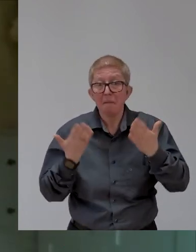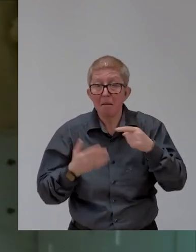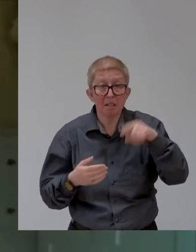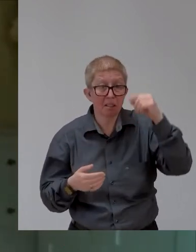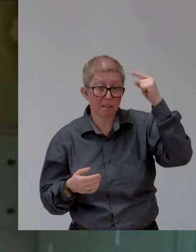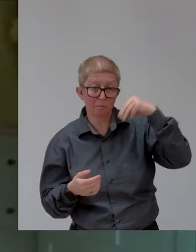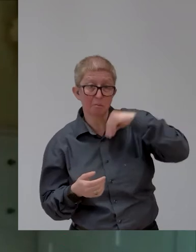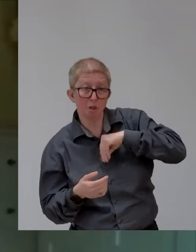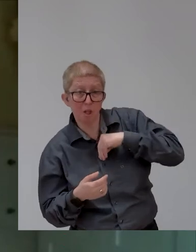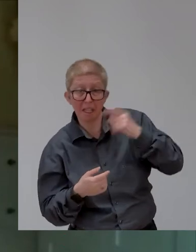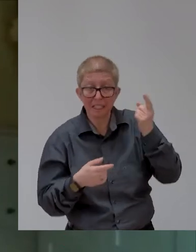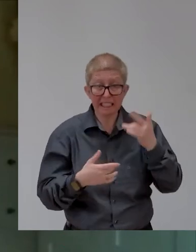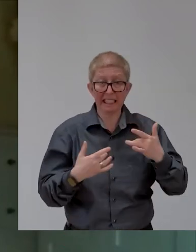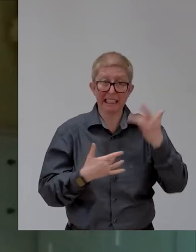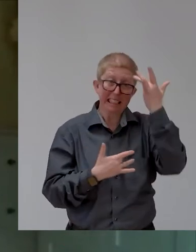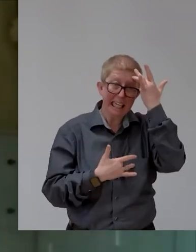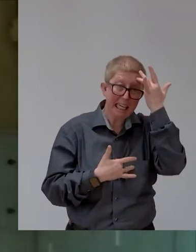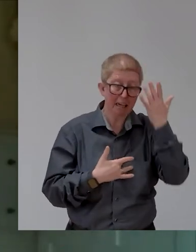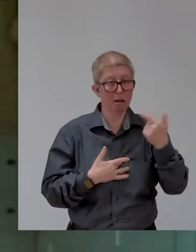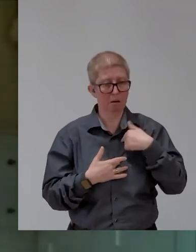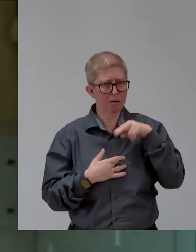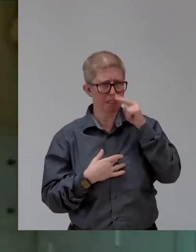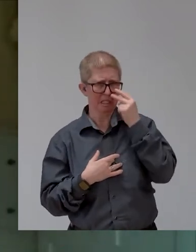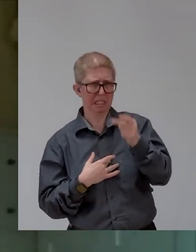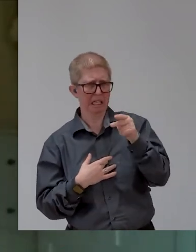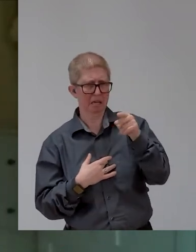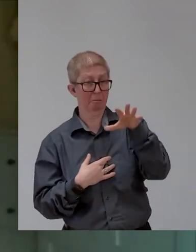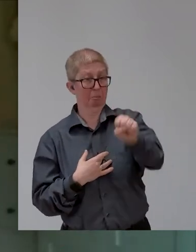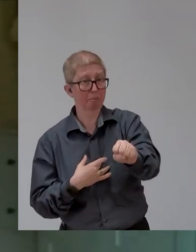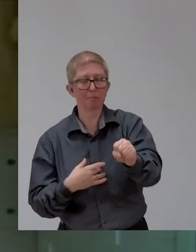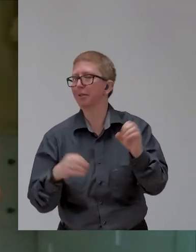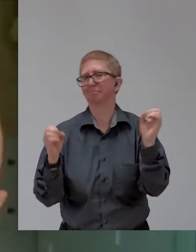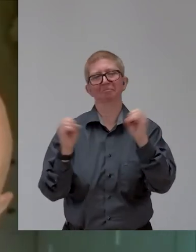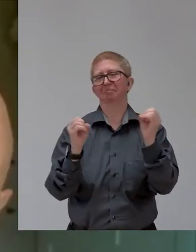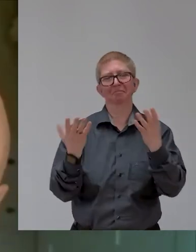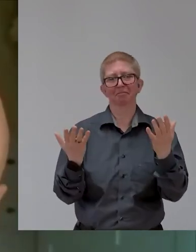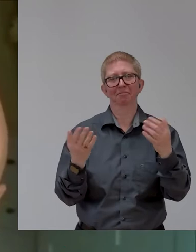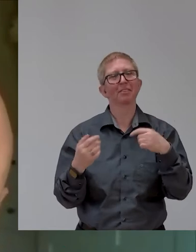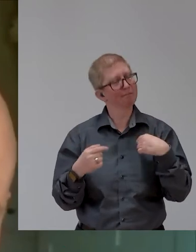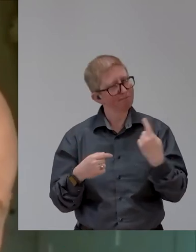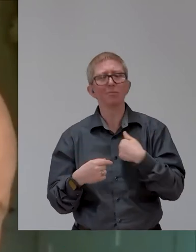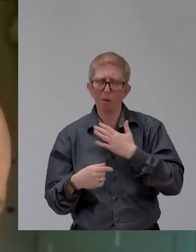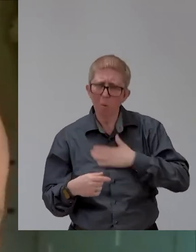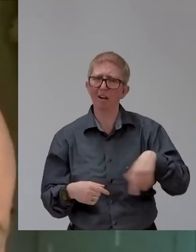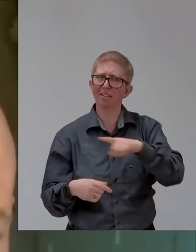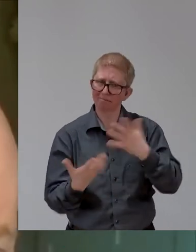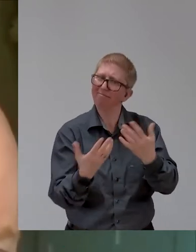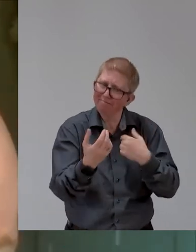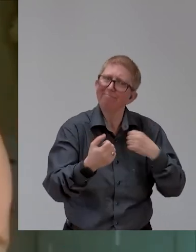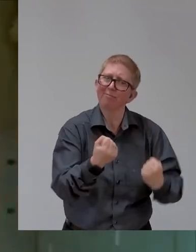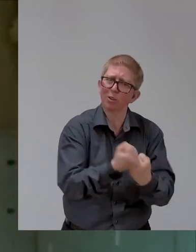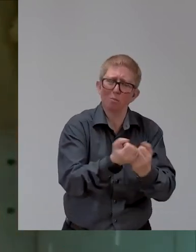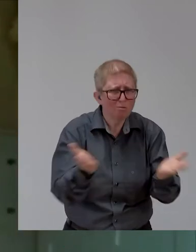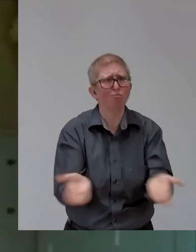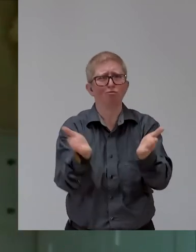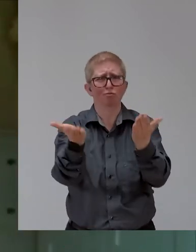but I just wouldn't be aware of it. And so it's an important thing that we support them. Um, so we, we driven that agenda for a couple of